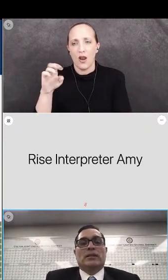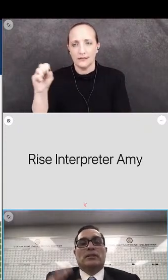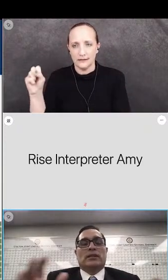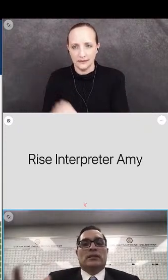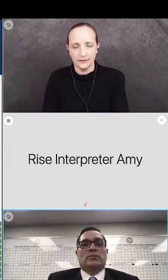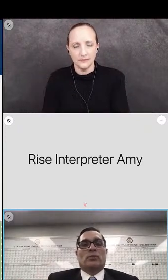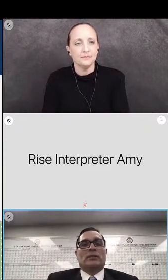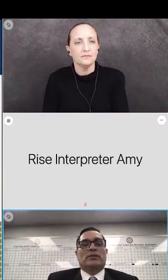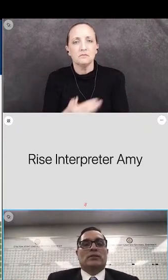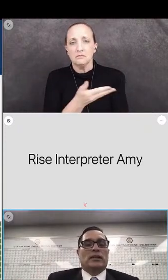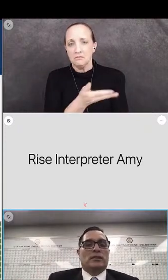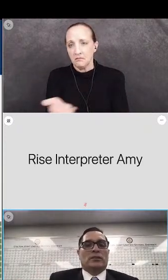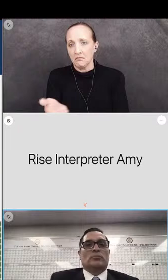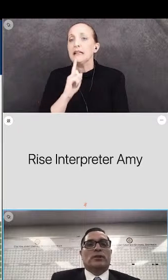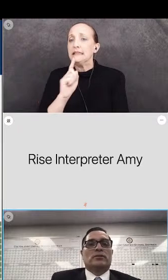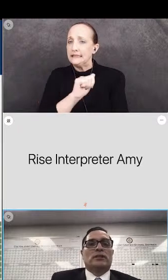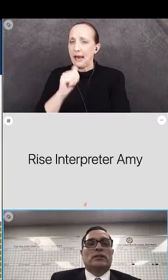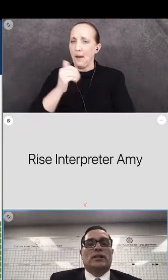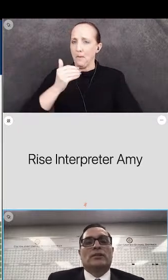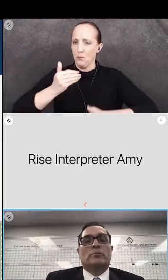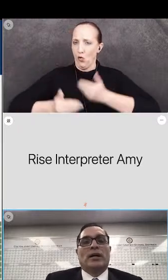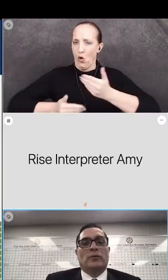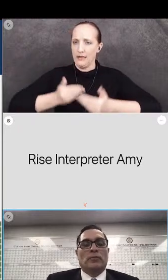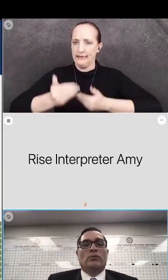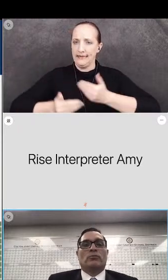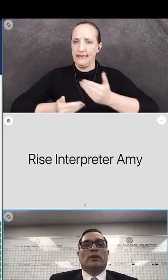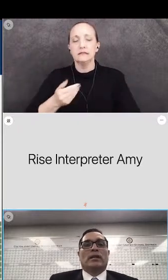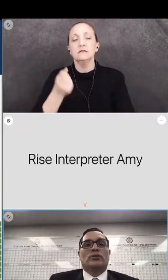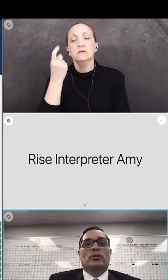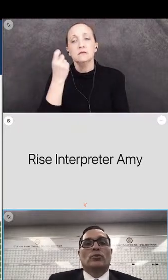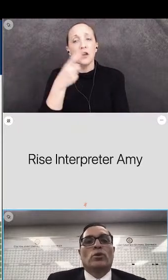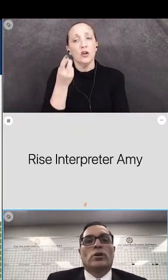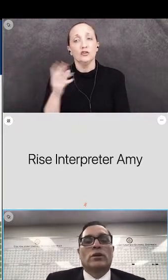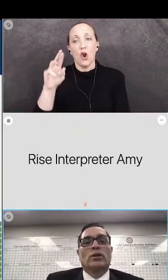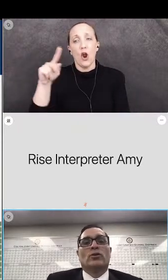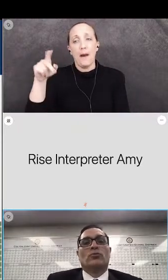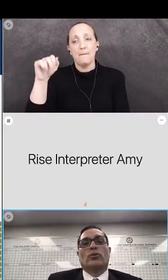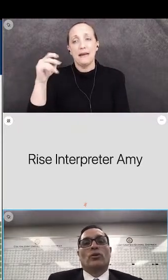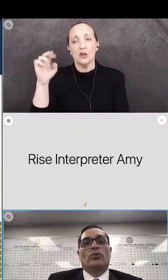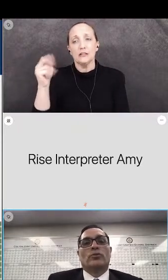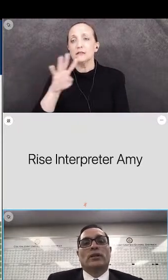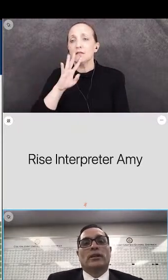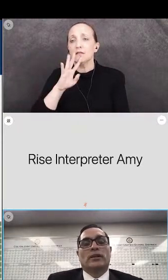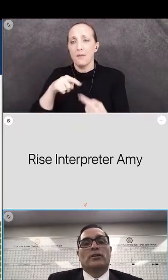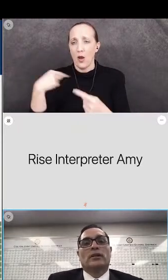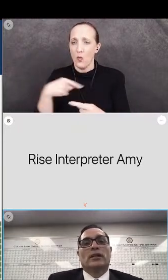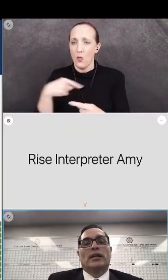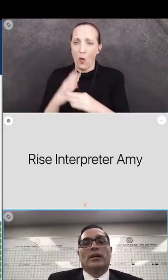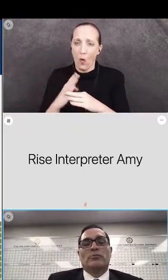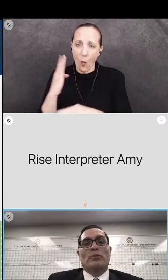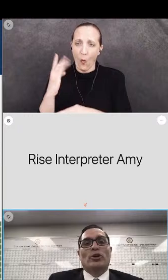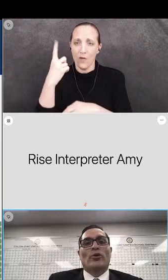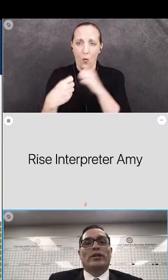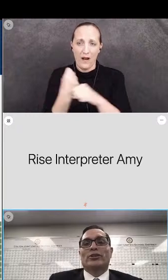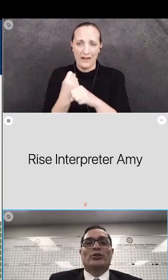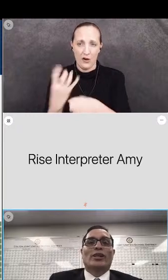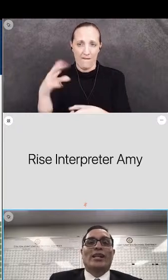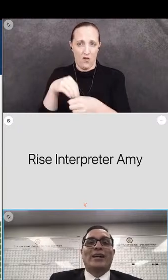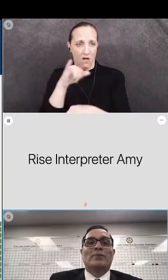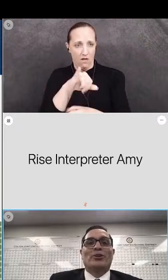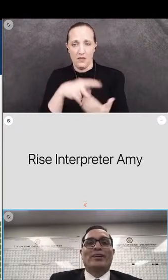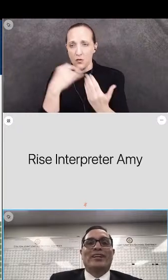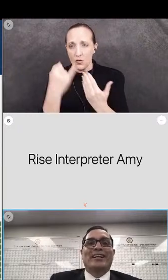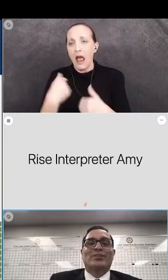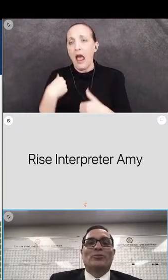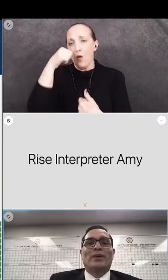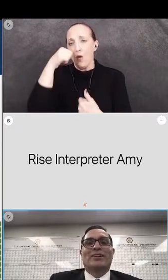because it is a process that Dr. Peterson talked about, we've been engaging the work for over a year. I remember going into